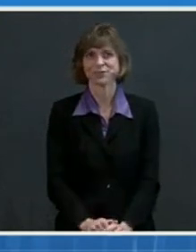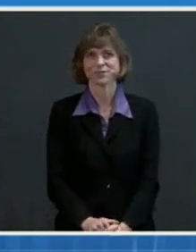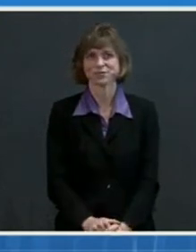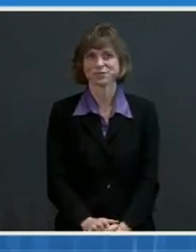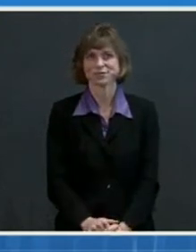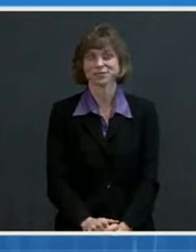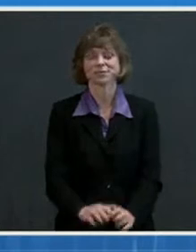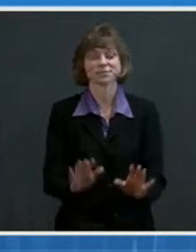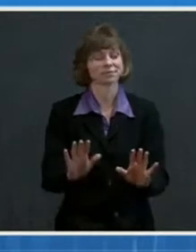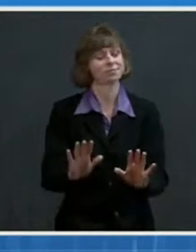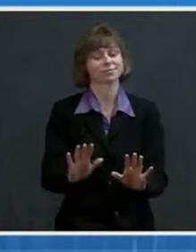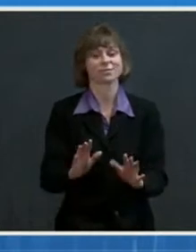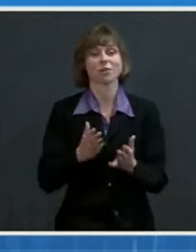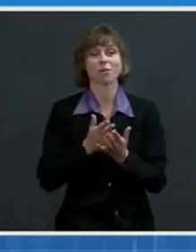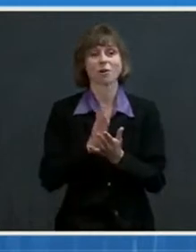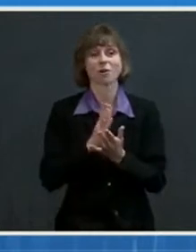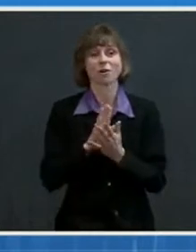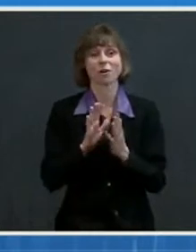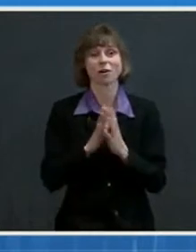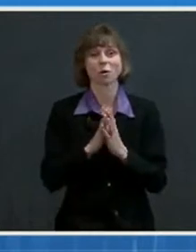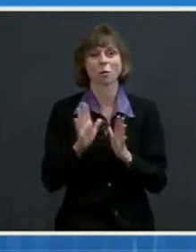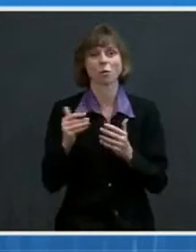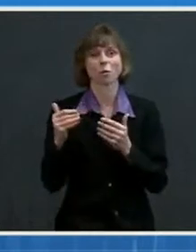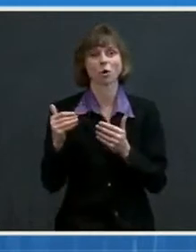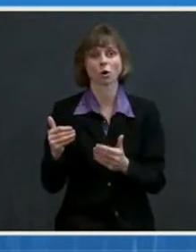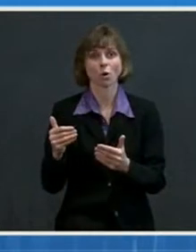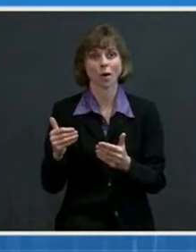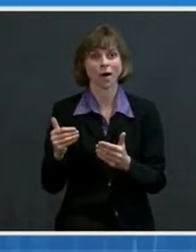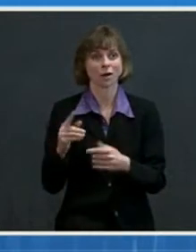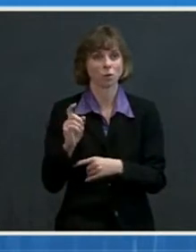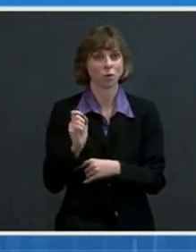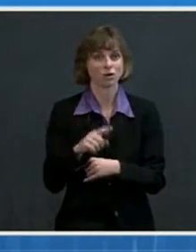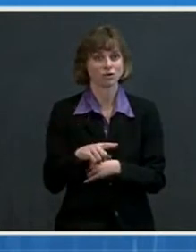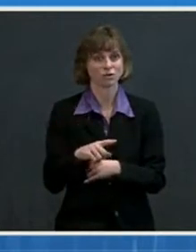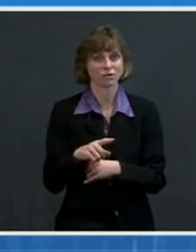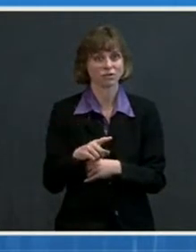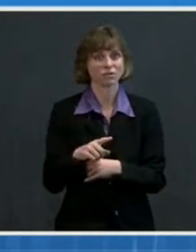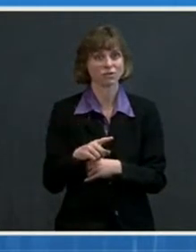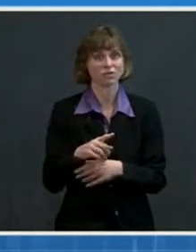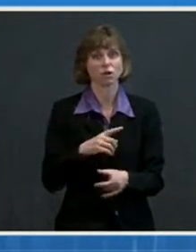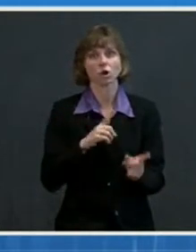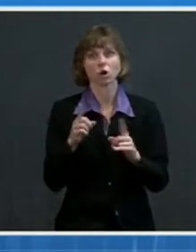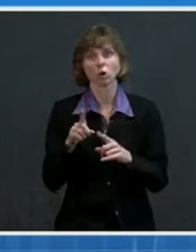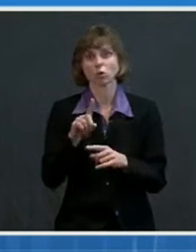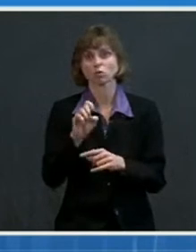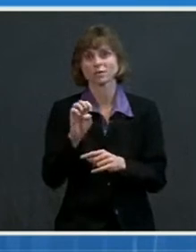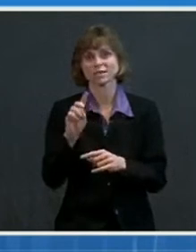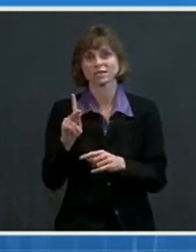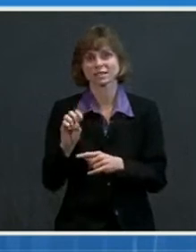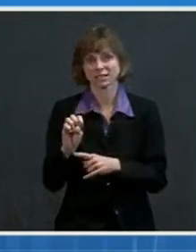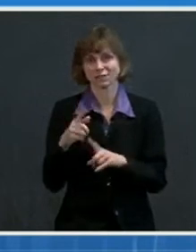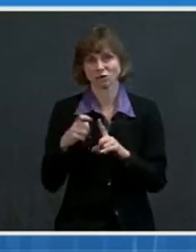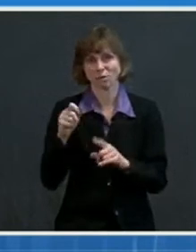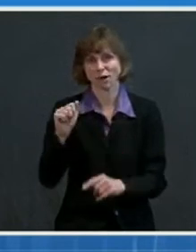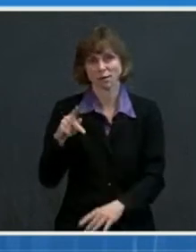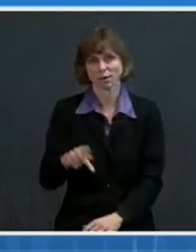All right. We'll go ahead and go to a question. Yeah. We'll go to Zeke, uh, at AP.